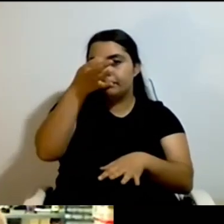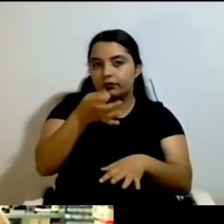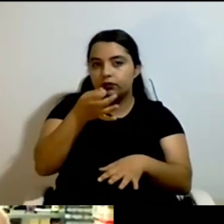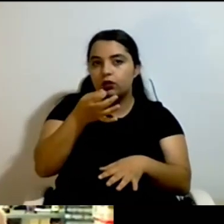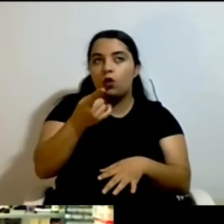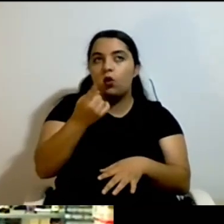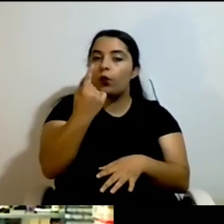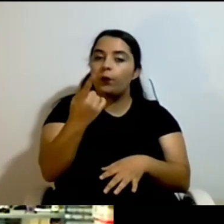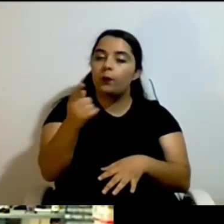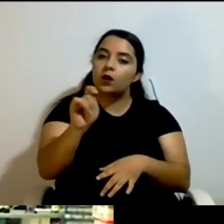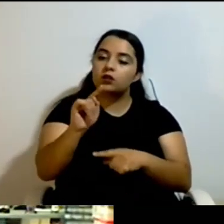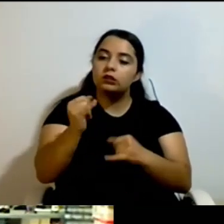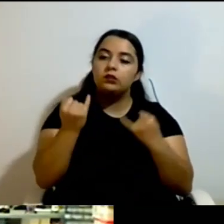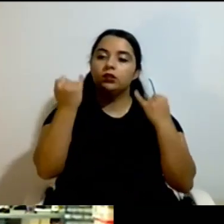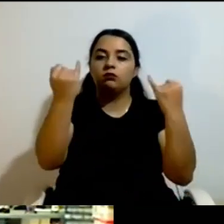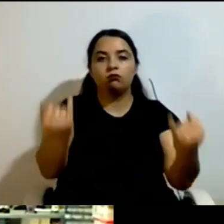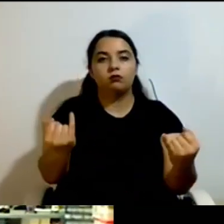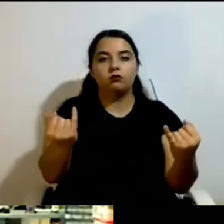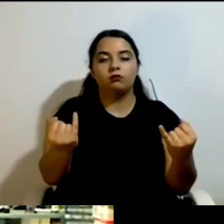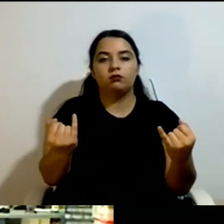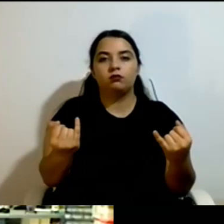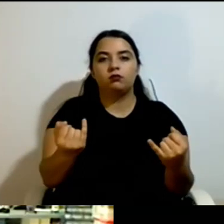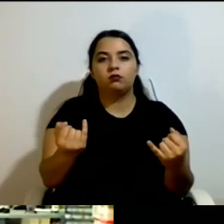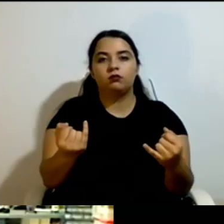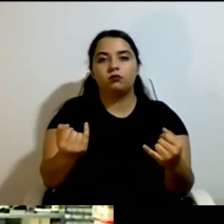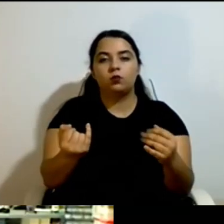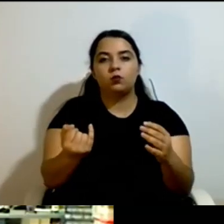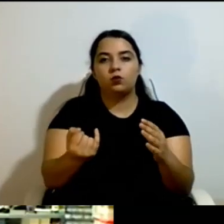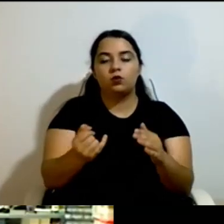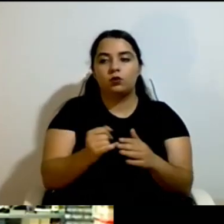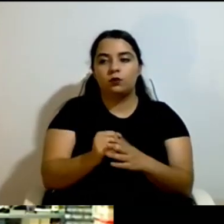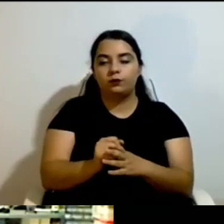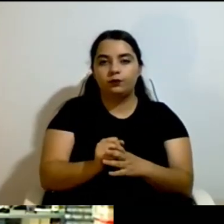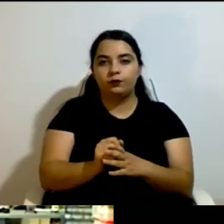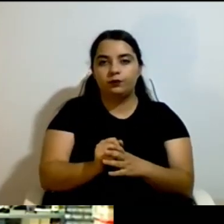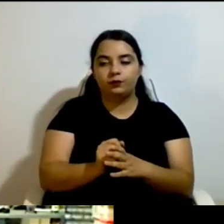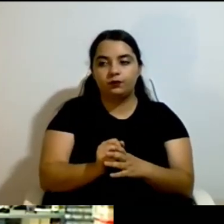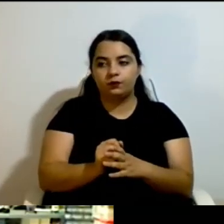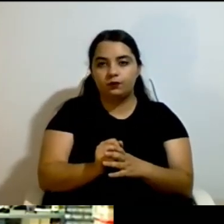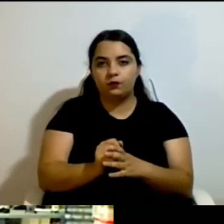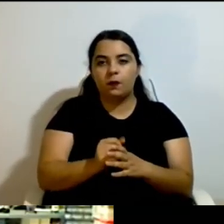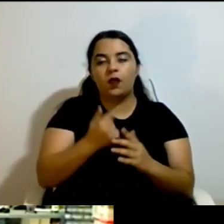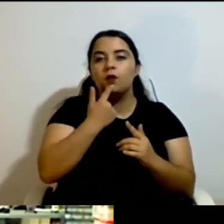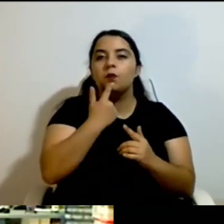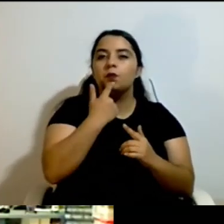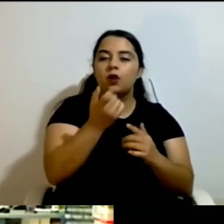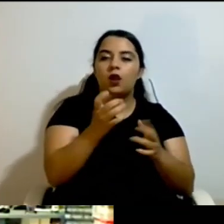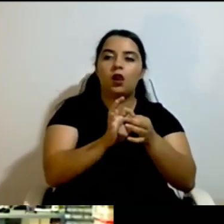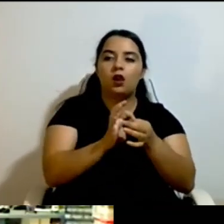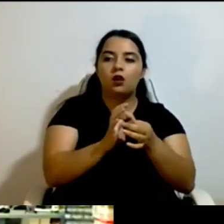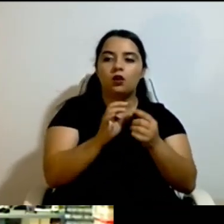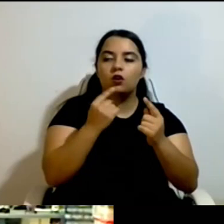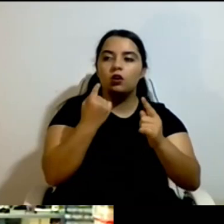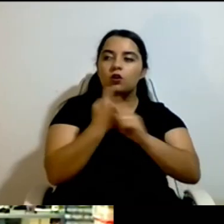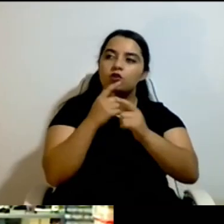It's not quite free and you asked about changes lately. And I have to say, yes, there were changes lately.